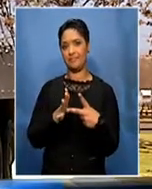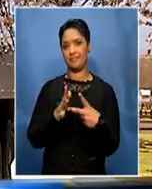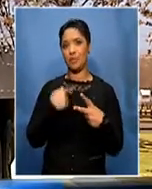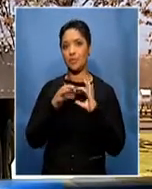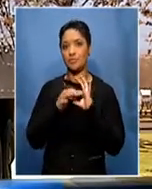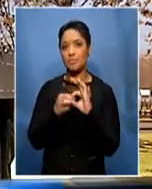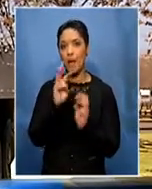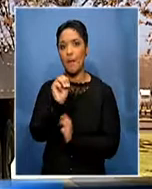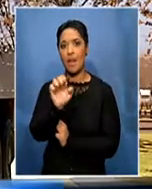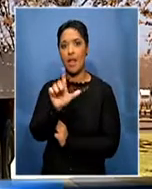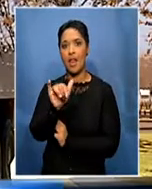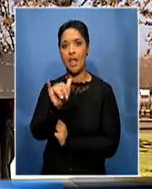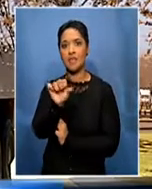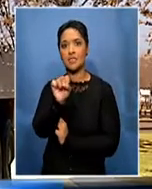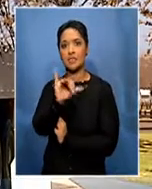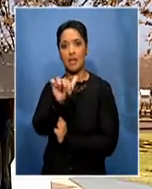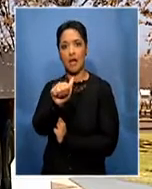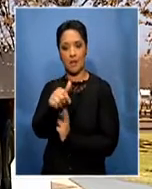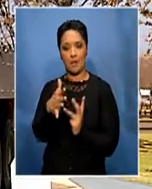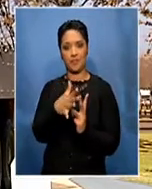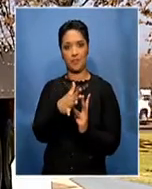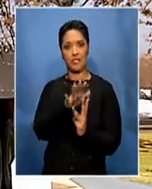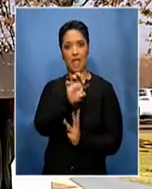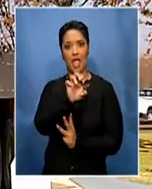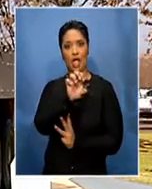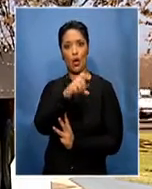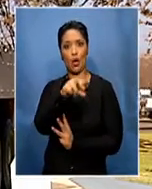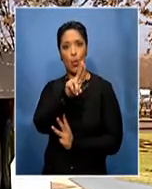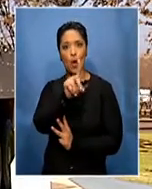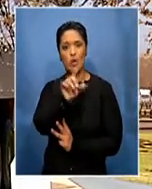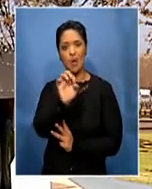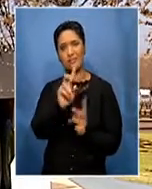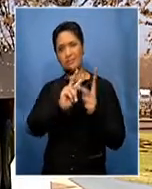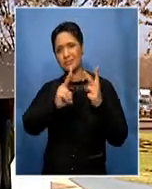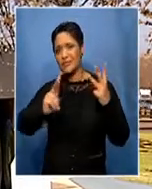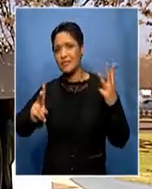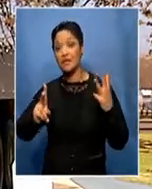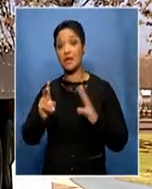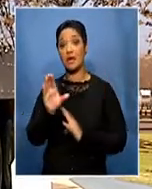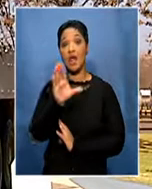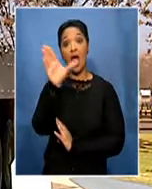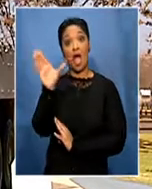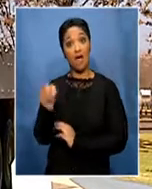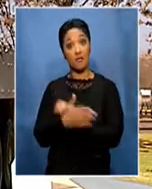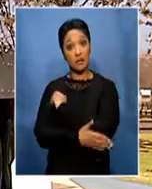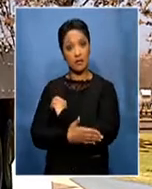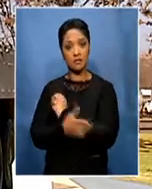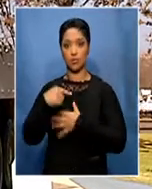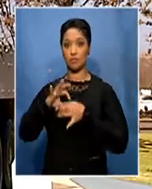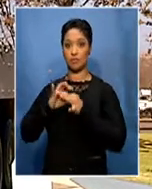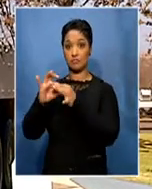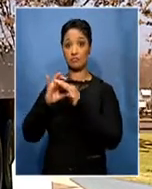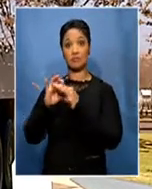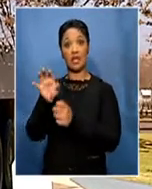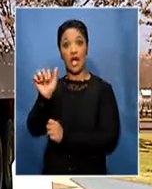Malaysia. We've worked with Ecuador. So, you know, there are many. In Africa, for example, we work a lot with the